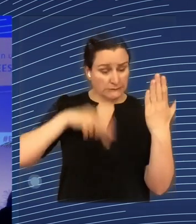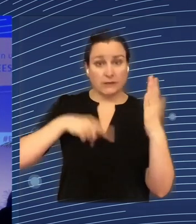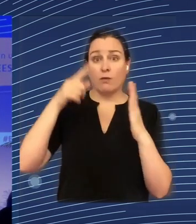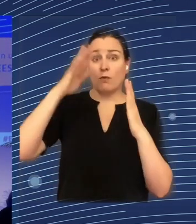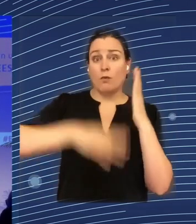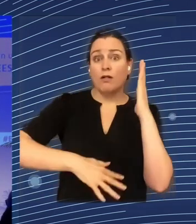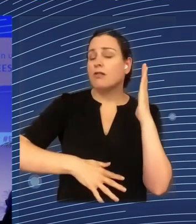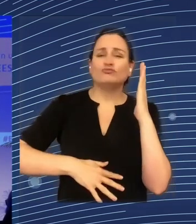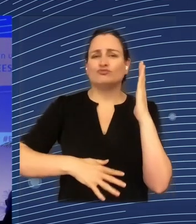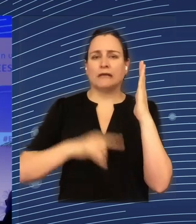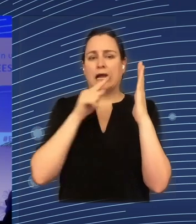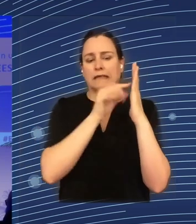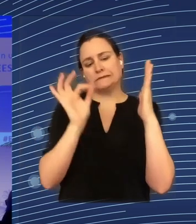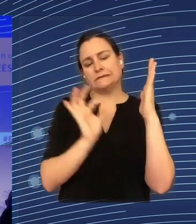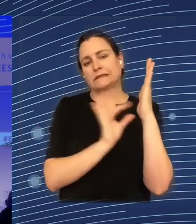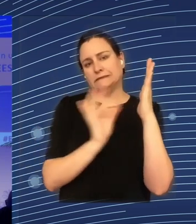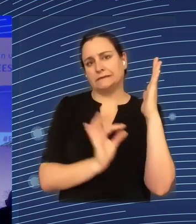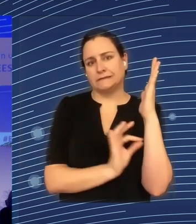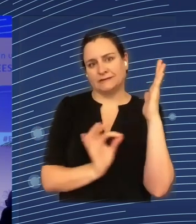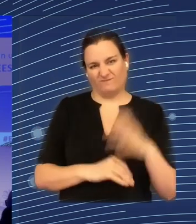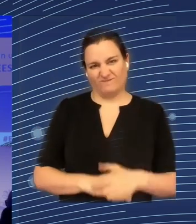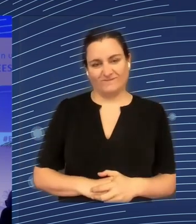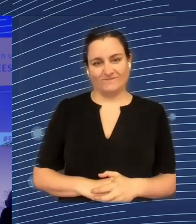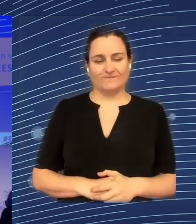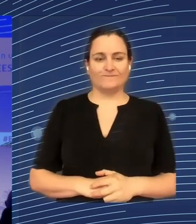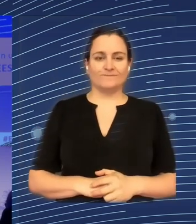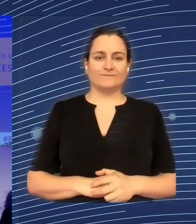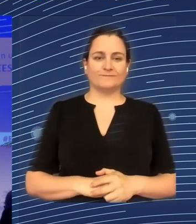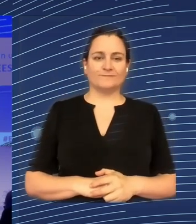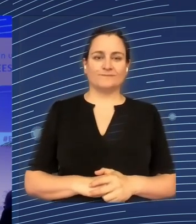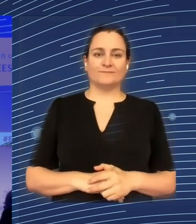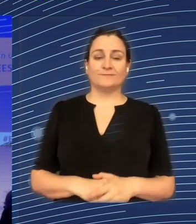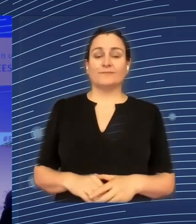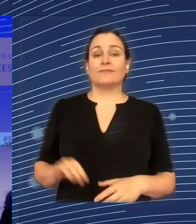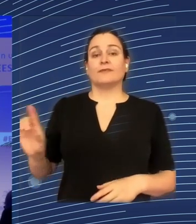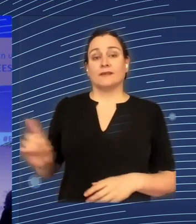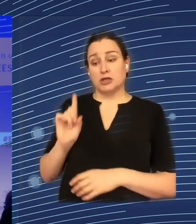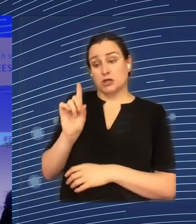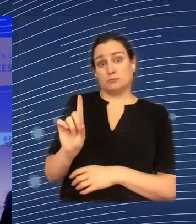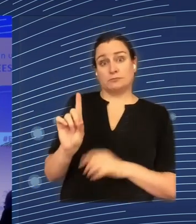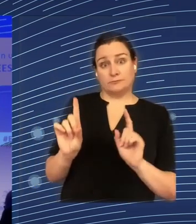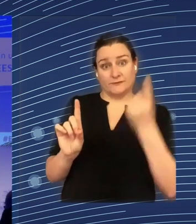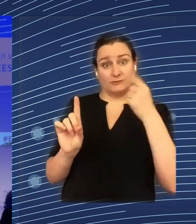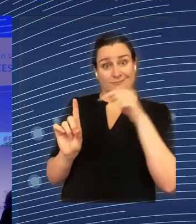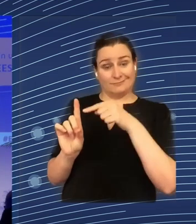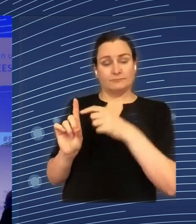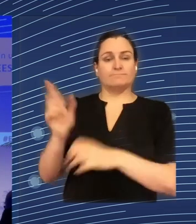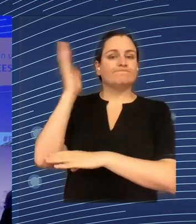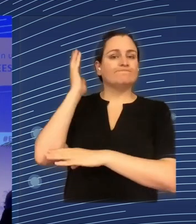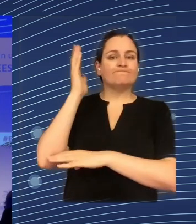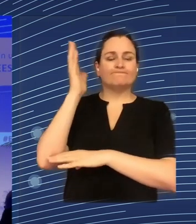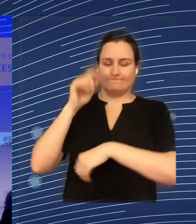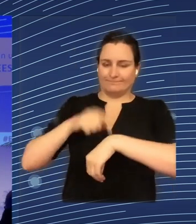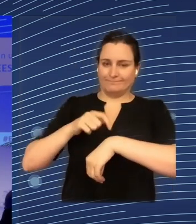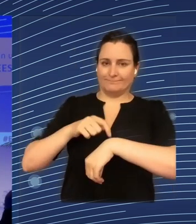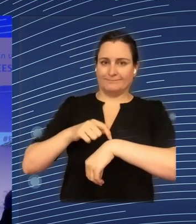We will start with a keynote of about 10 minutes, and then we'll have the panel